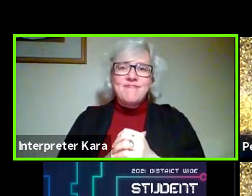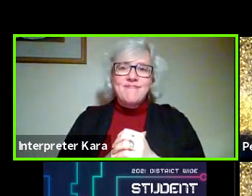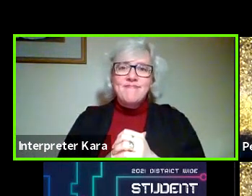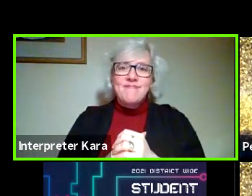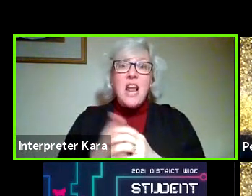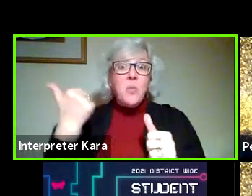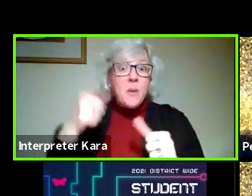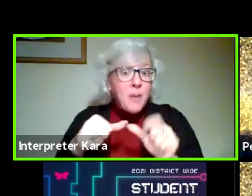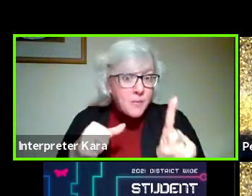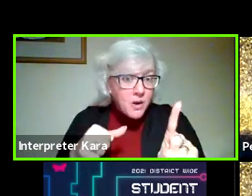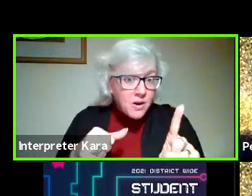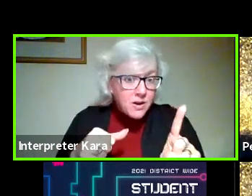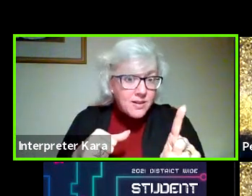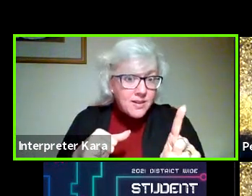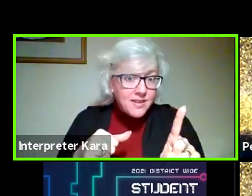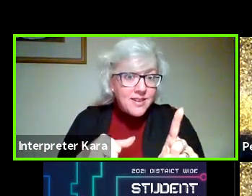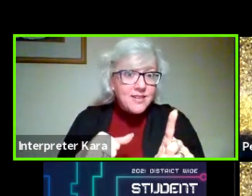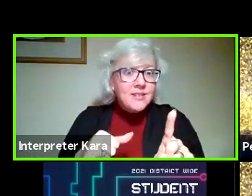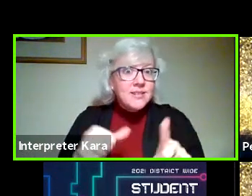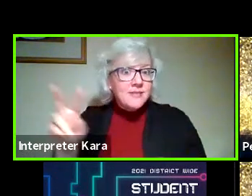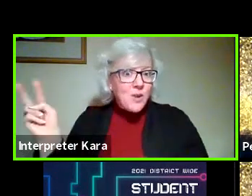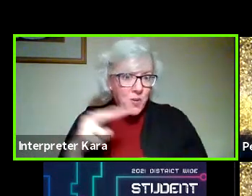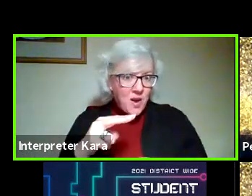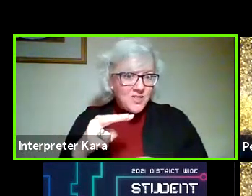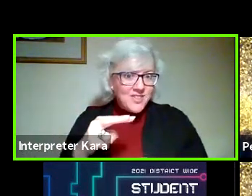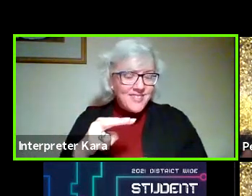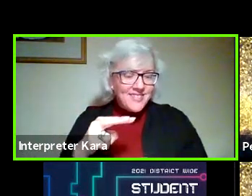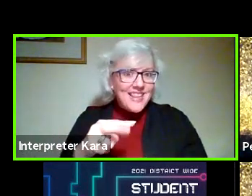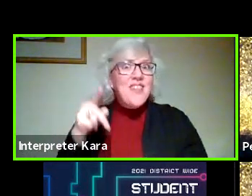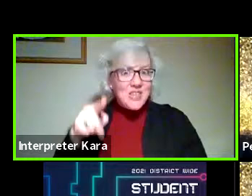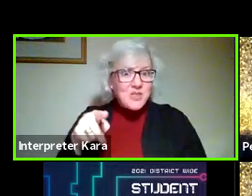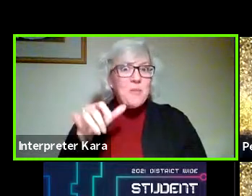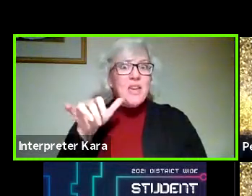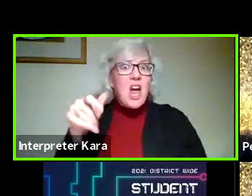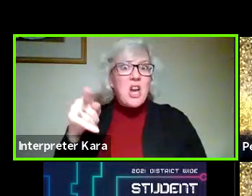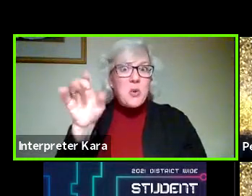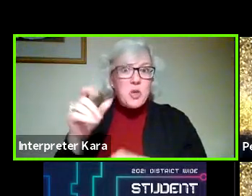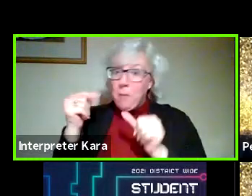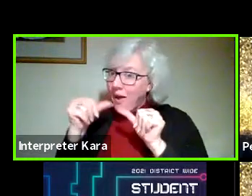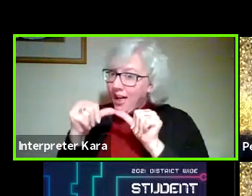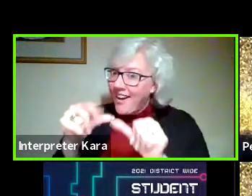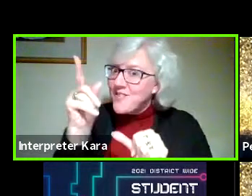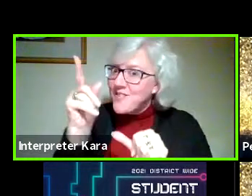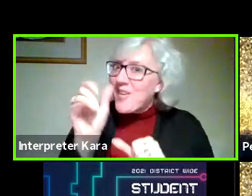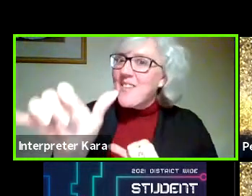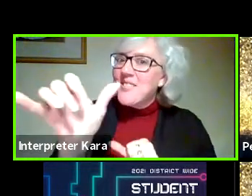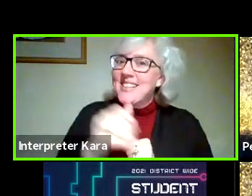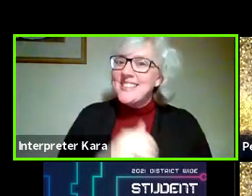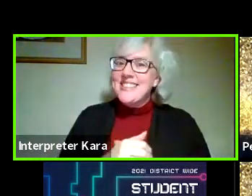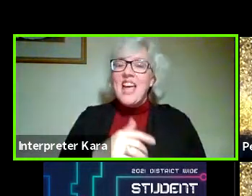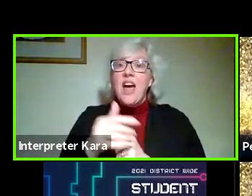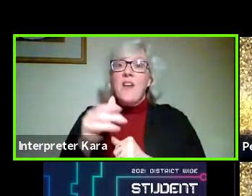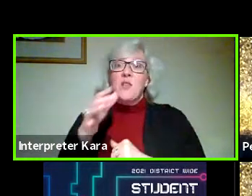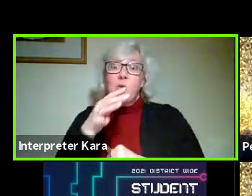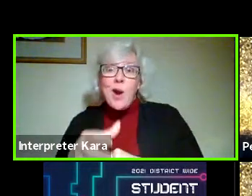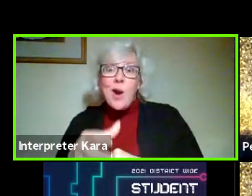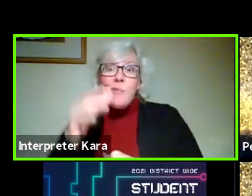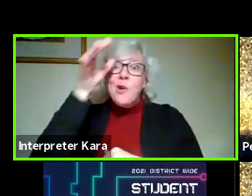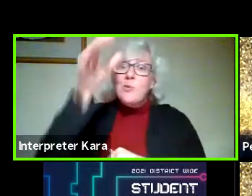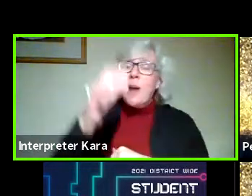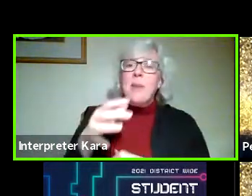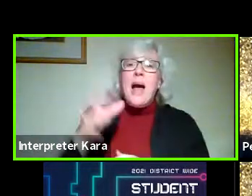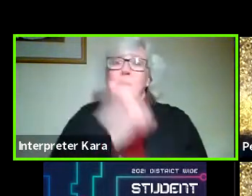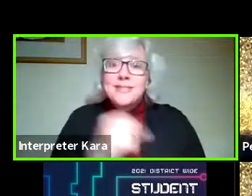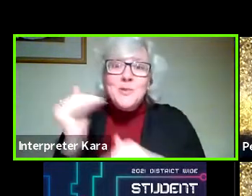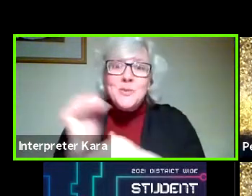And remember, folks, tune in. This is going to be on YouTube in perpetuity. So if grandma or grandpa or somebody didn't